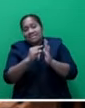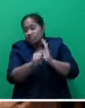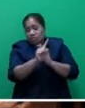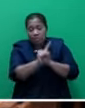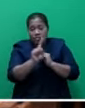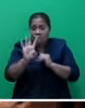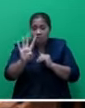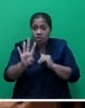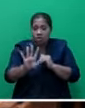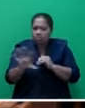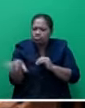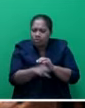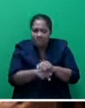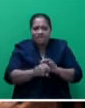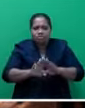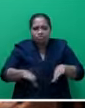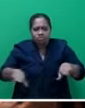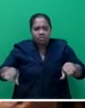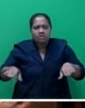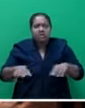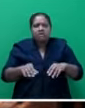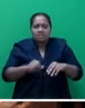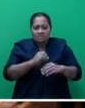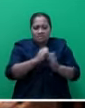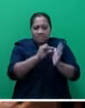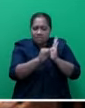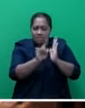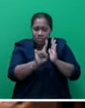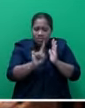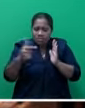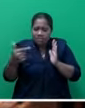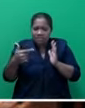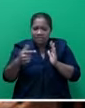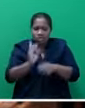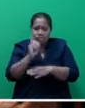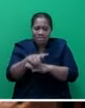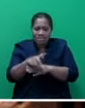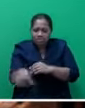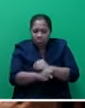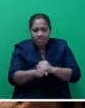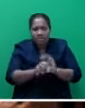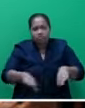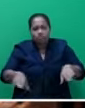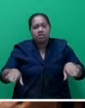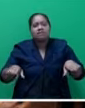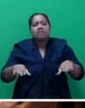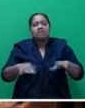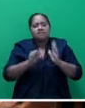on trafficking in children. Section 117 is the domestic trafficking in children. Section